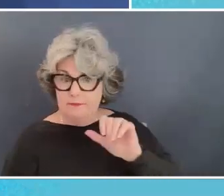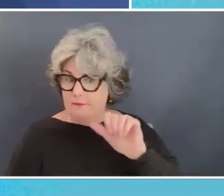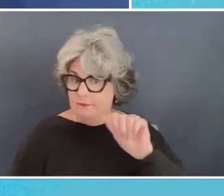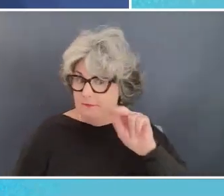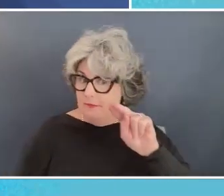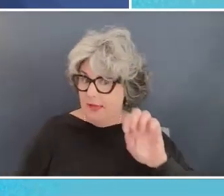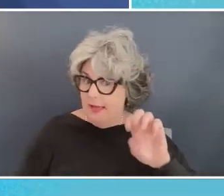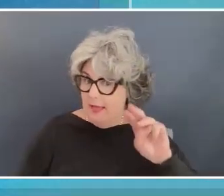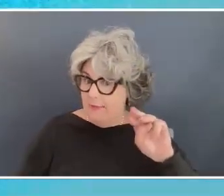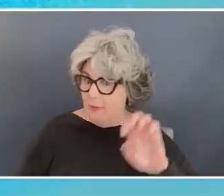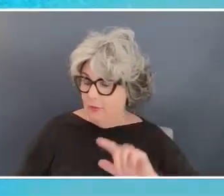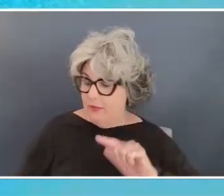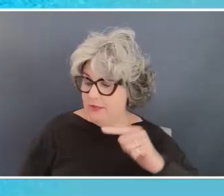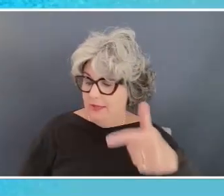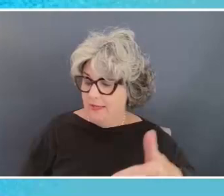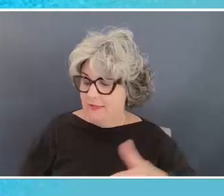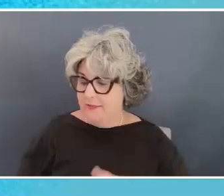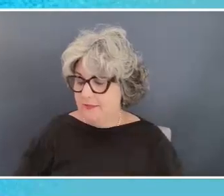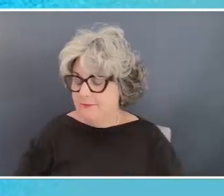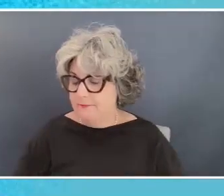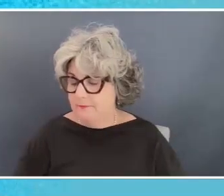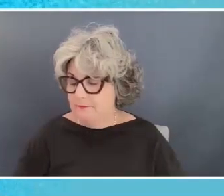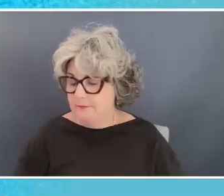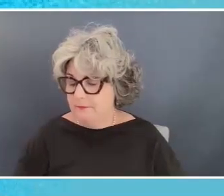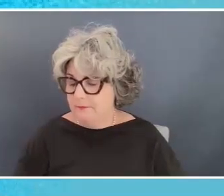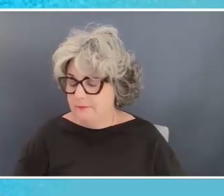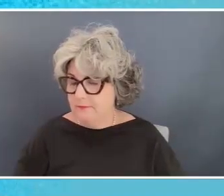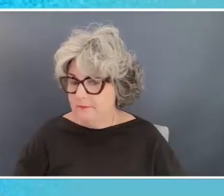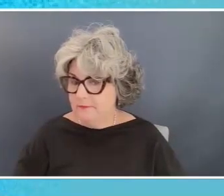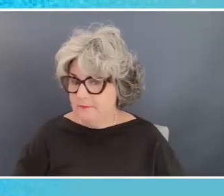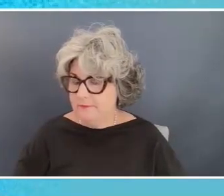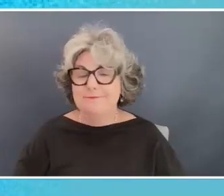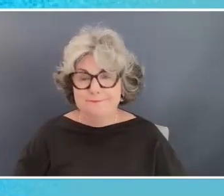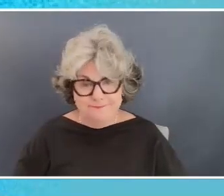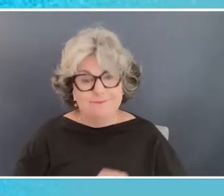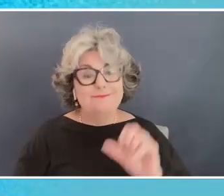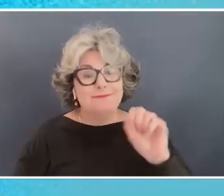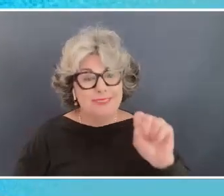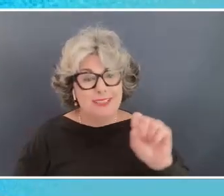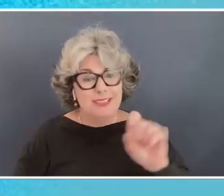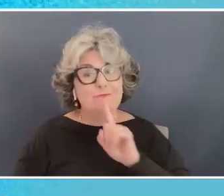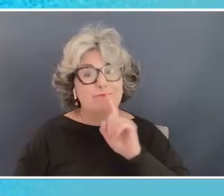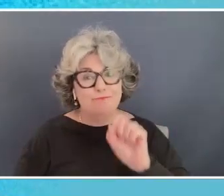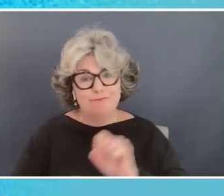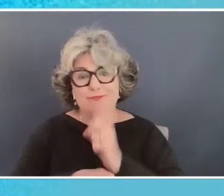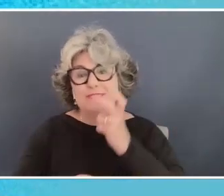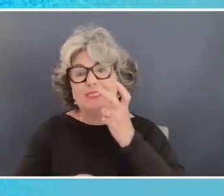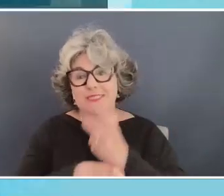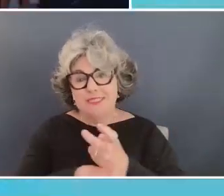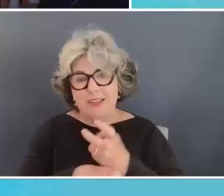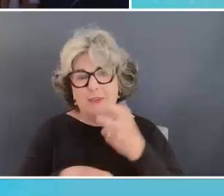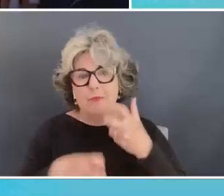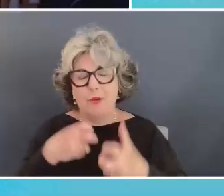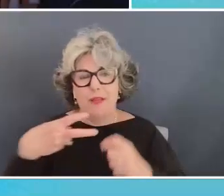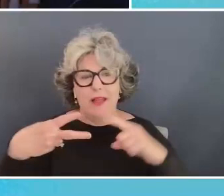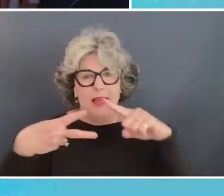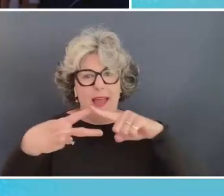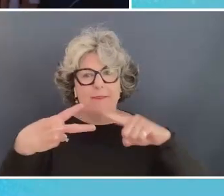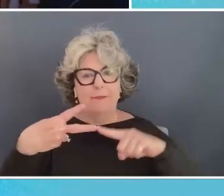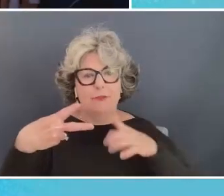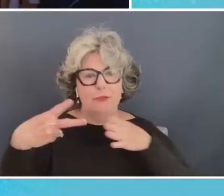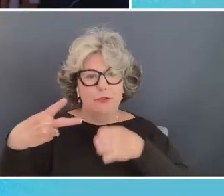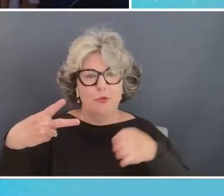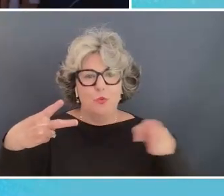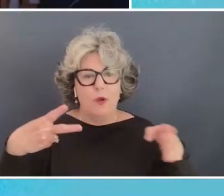yes i mean it is a hard problem uh i have two ways of thinking about it